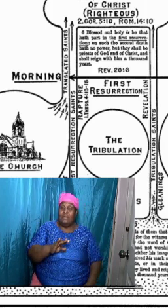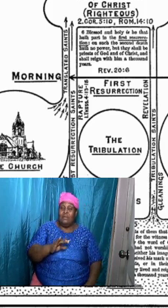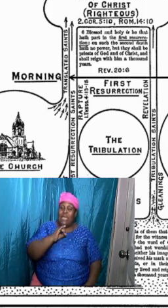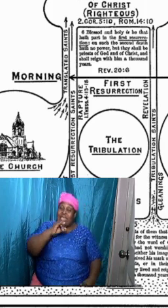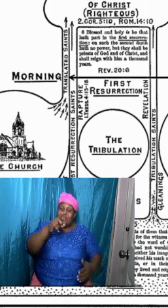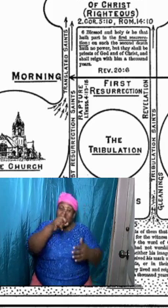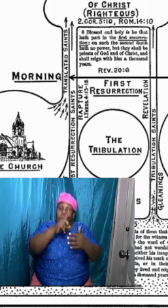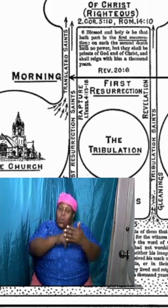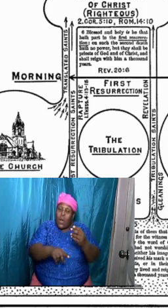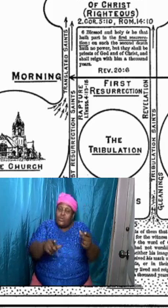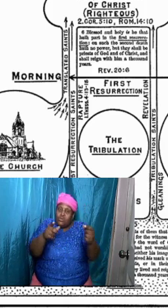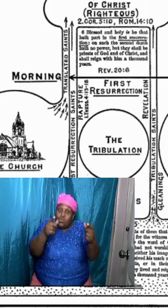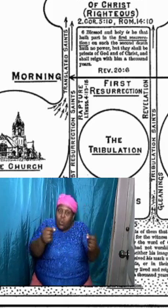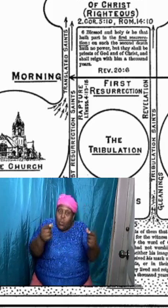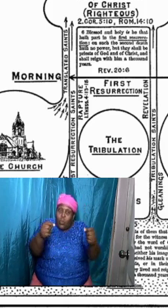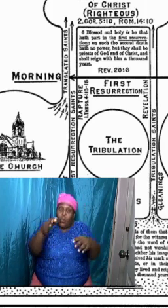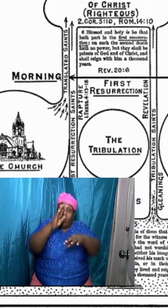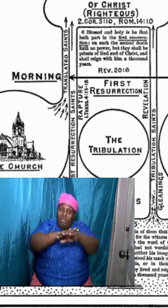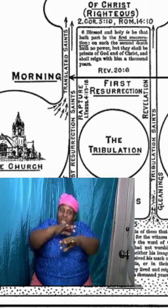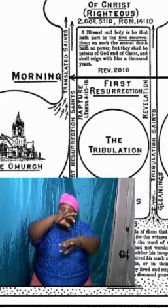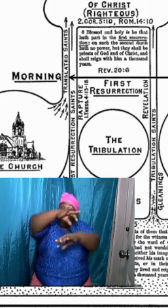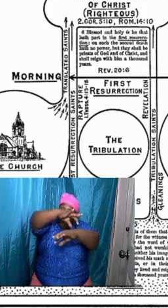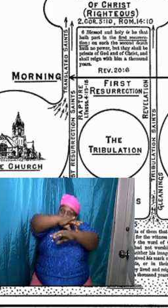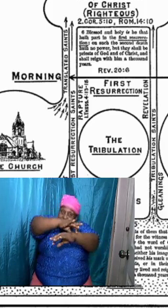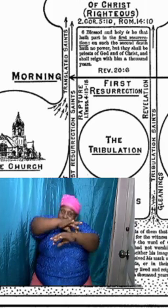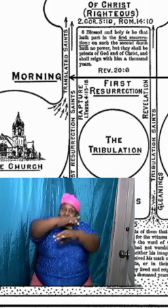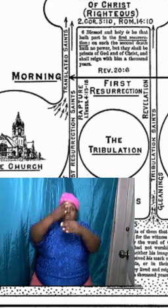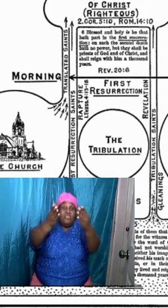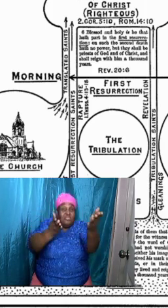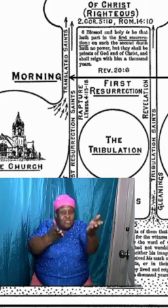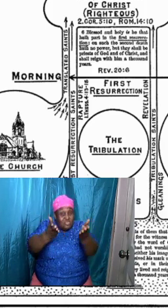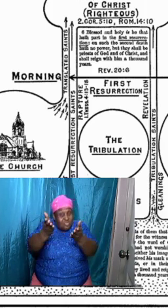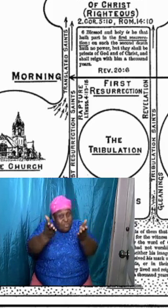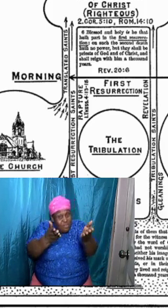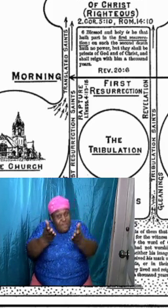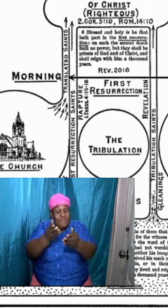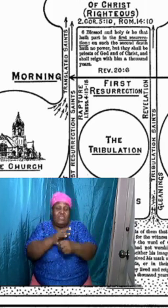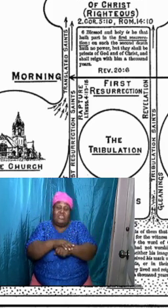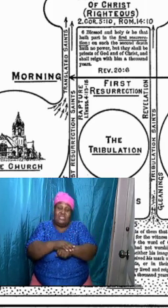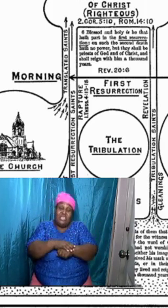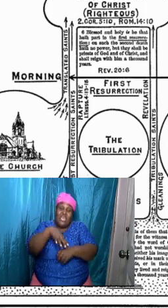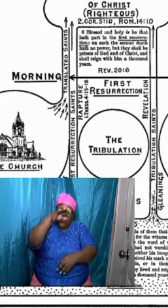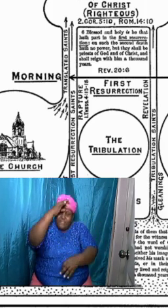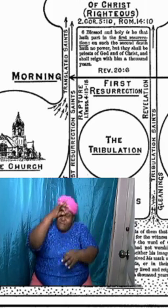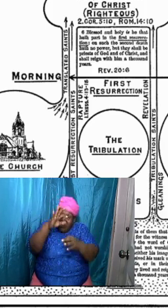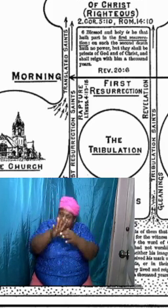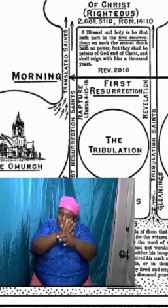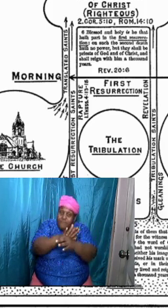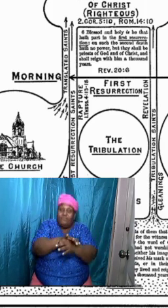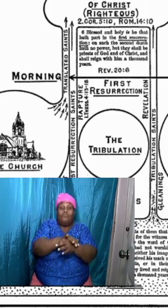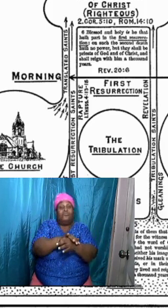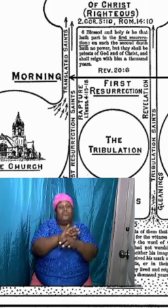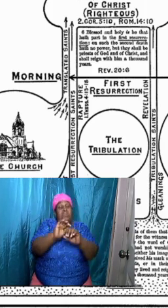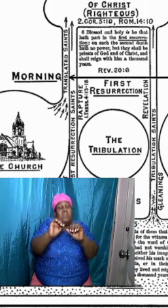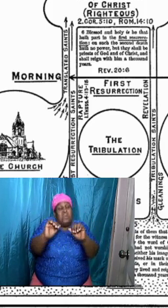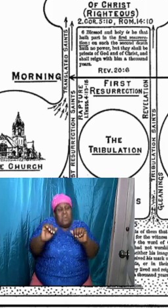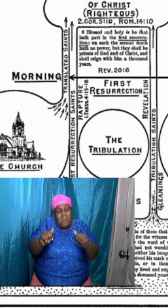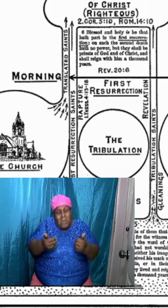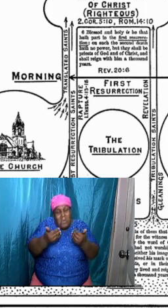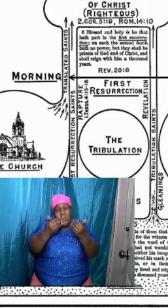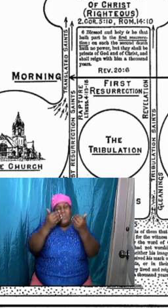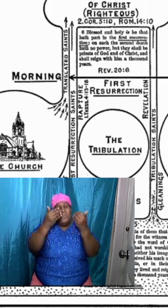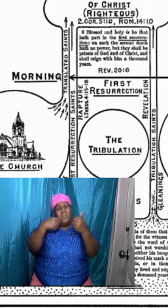here on earth. The service, the diligence, the faithfulness, how we conduct